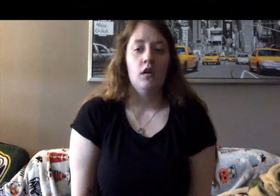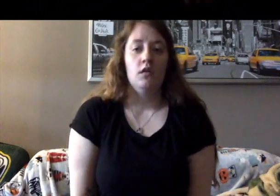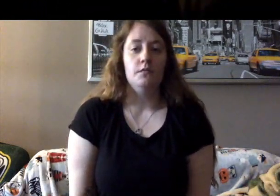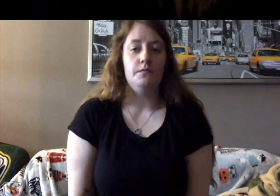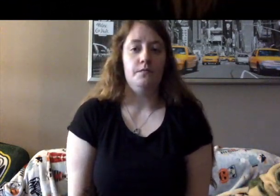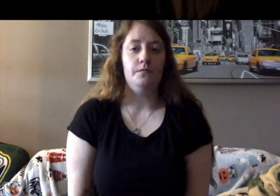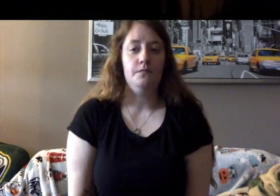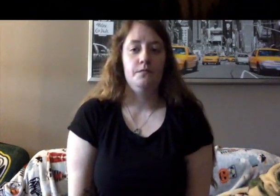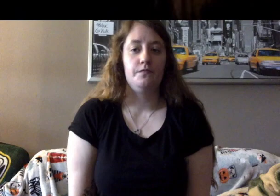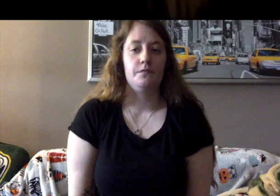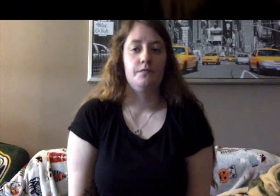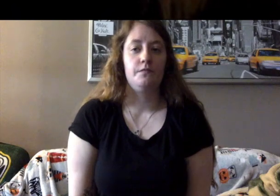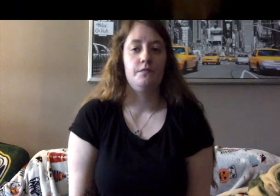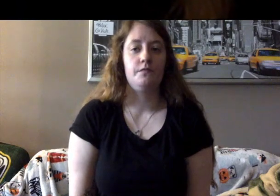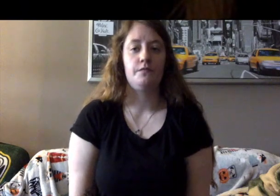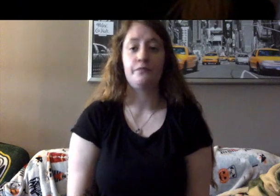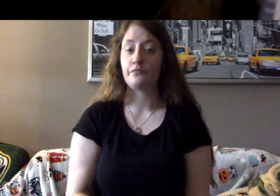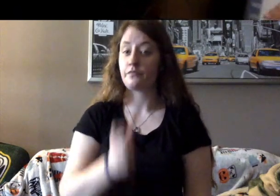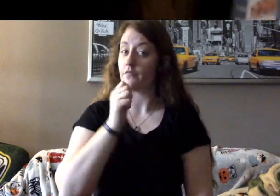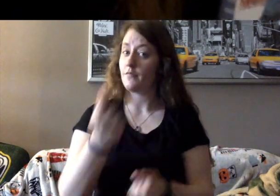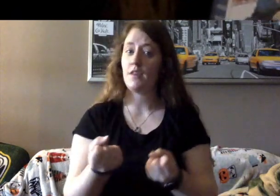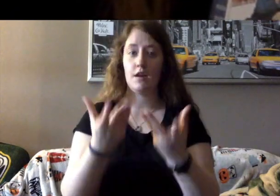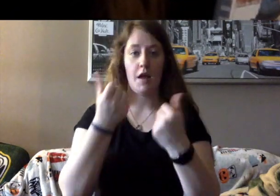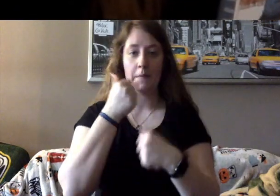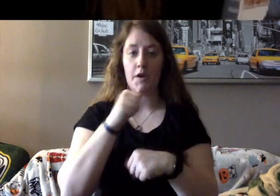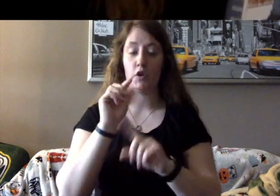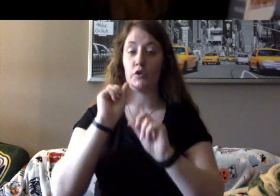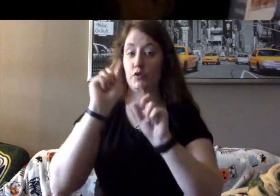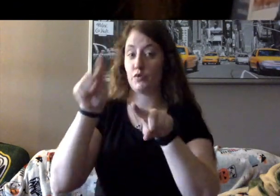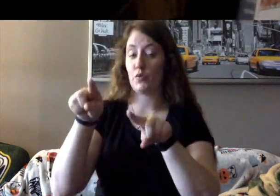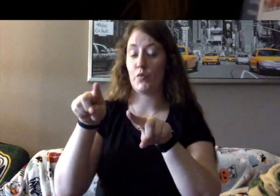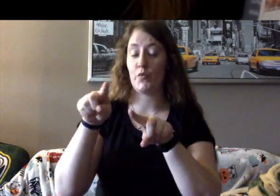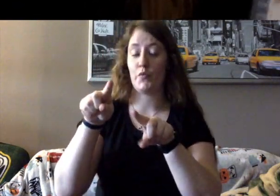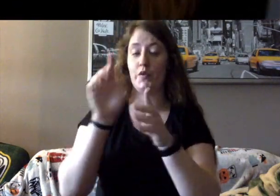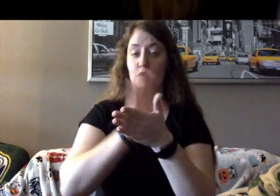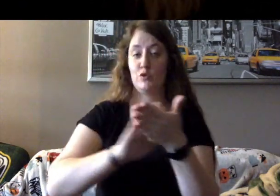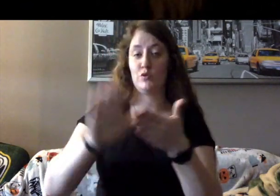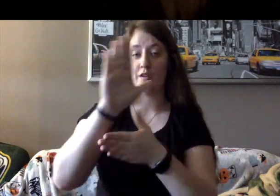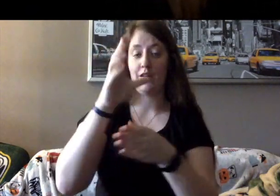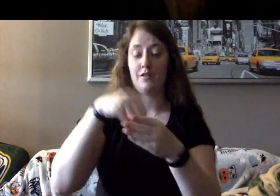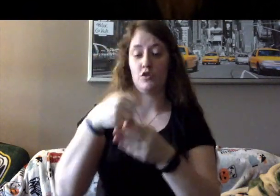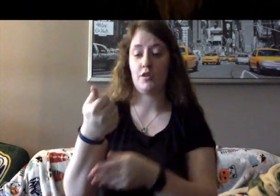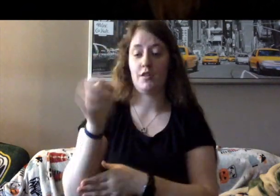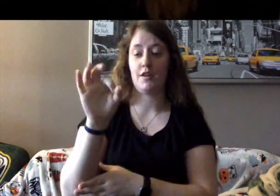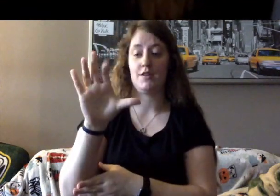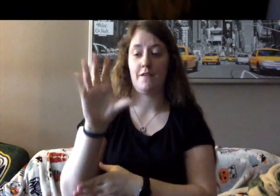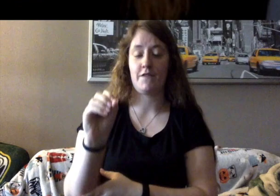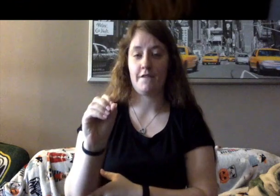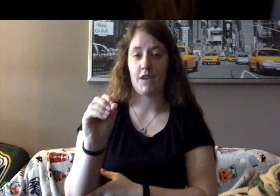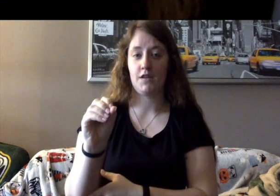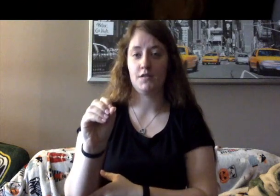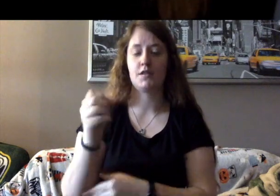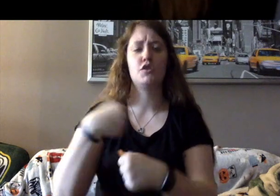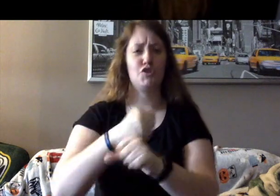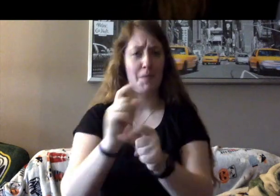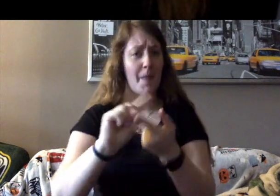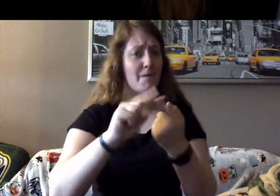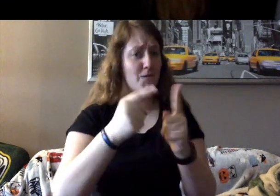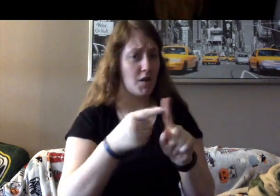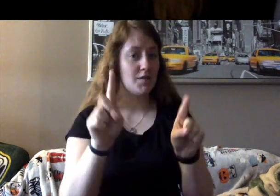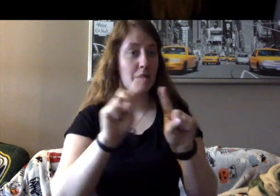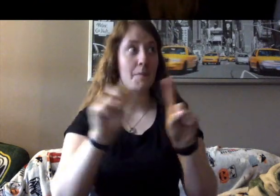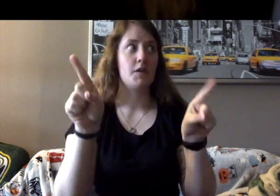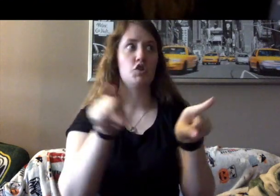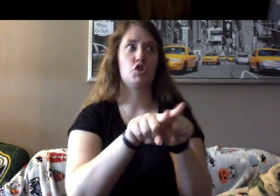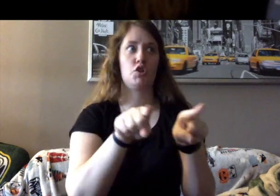Not many girls went to college in the 1950s. Ruth made friends, but she also met girls who excluded